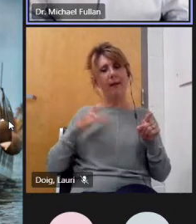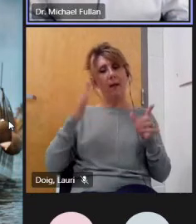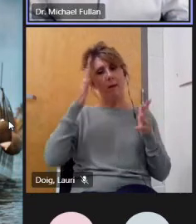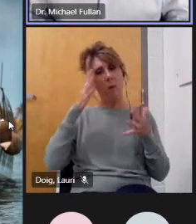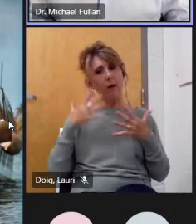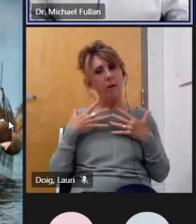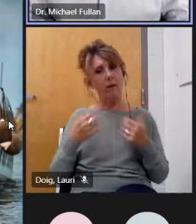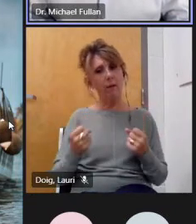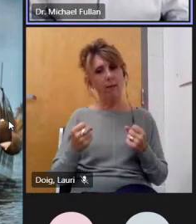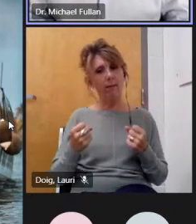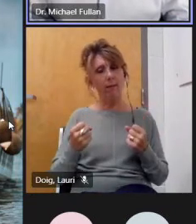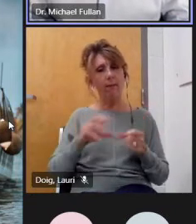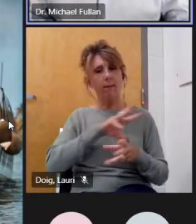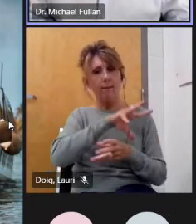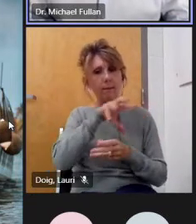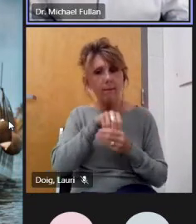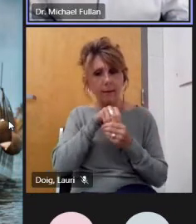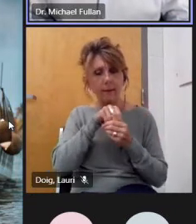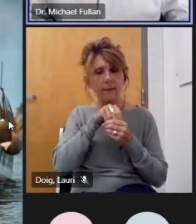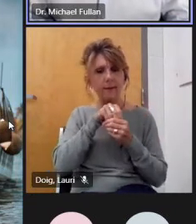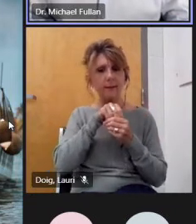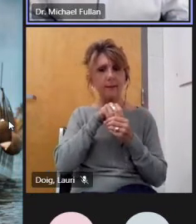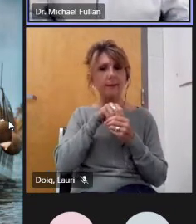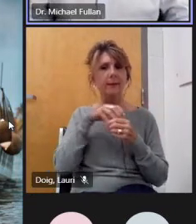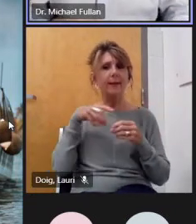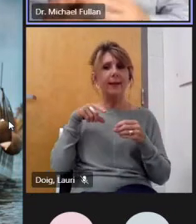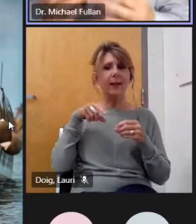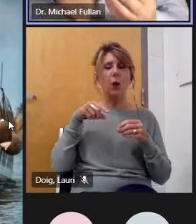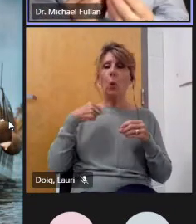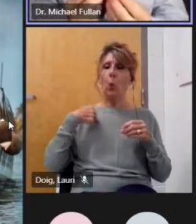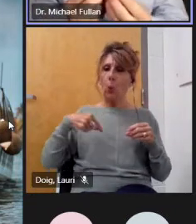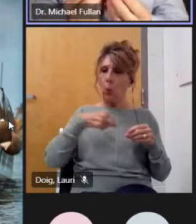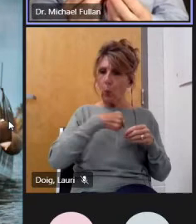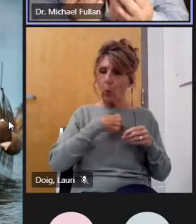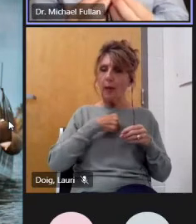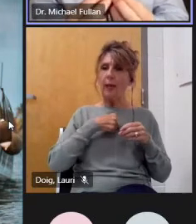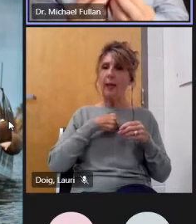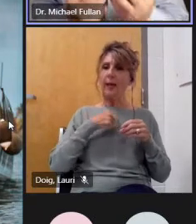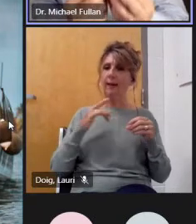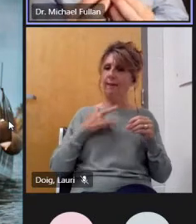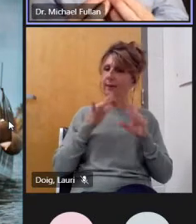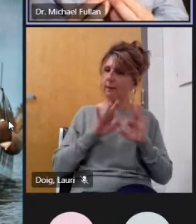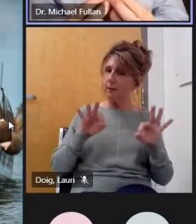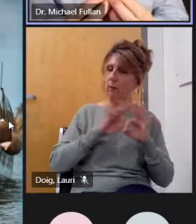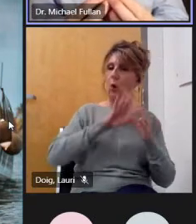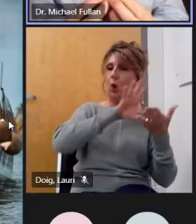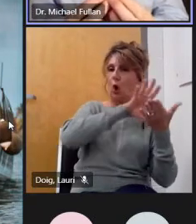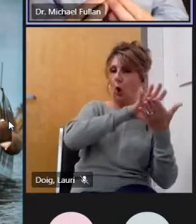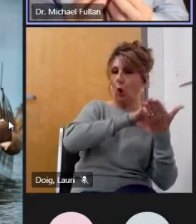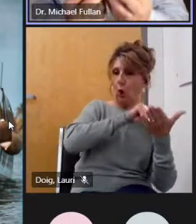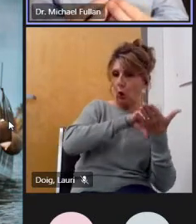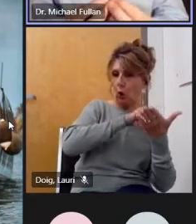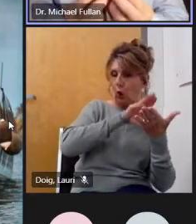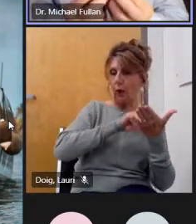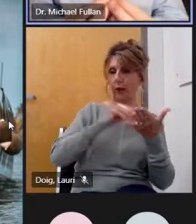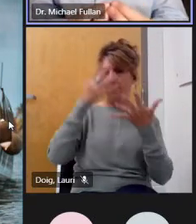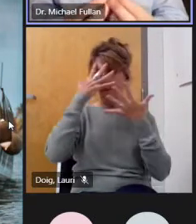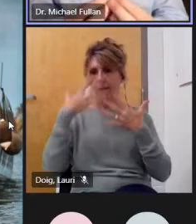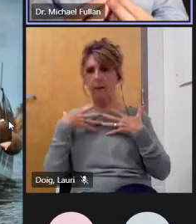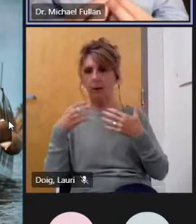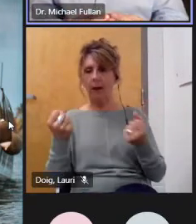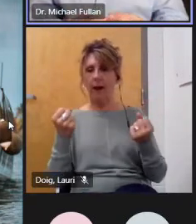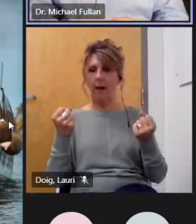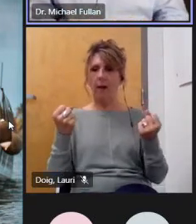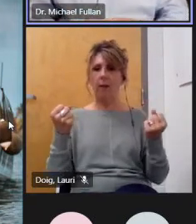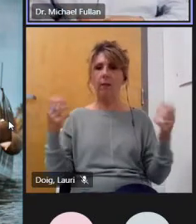there's certainly the coalition is very much in that we want to merge the learning and the coalition agenda into a single